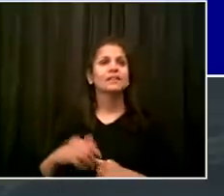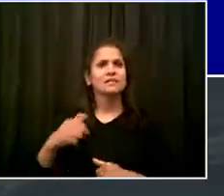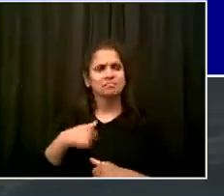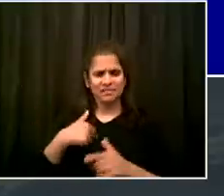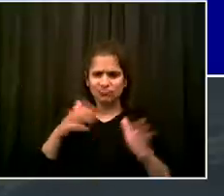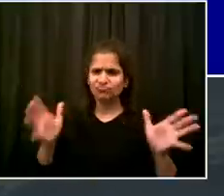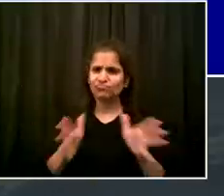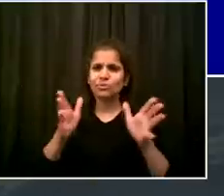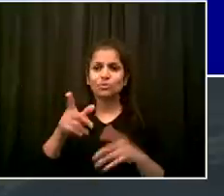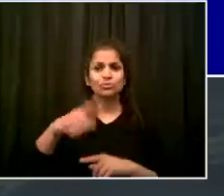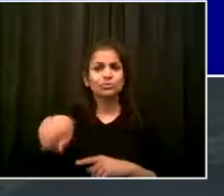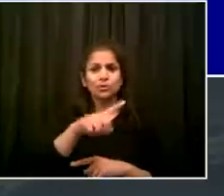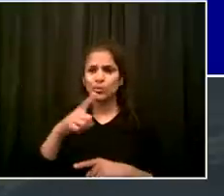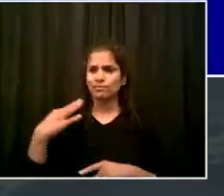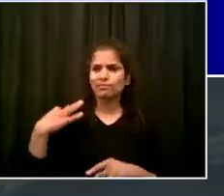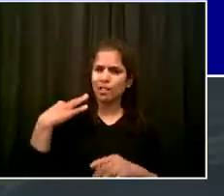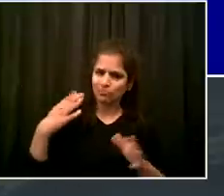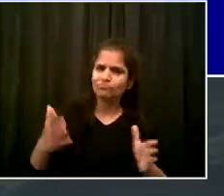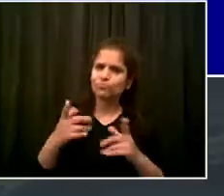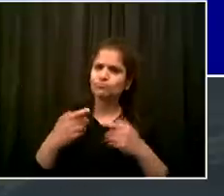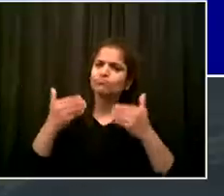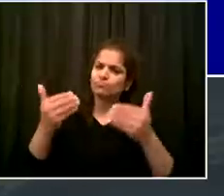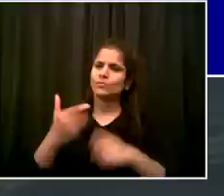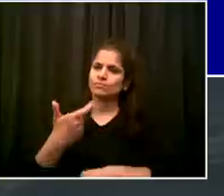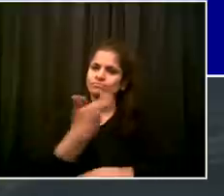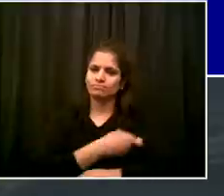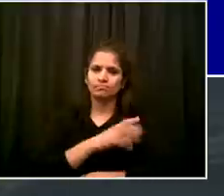Okay, let's talk about our daily indicators.